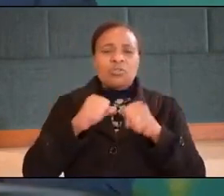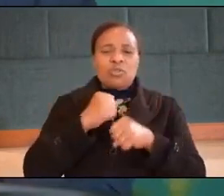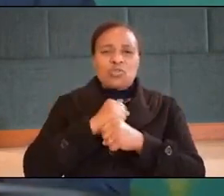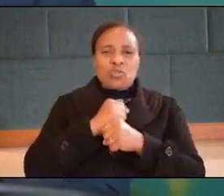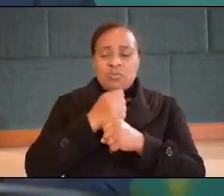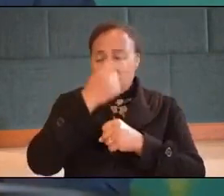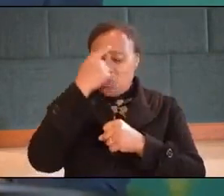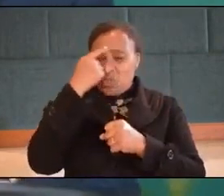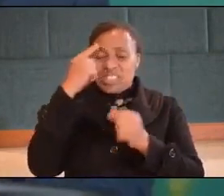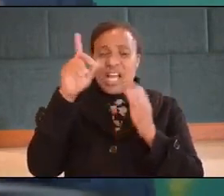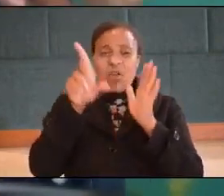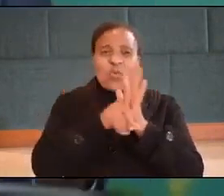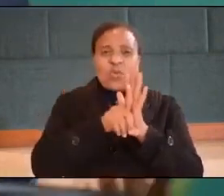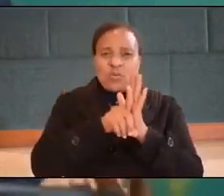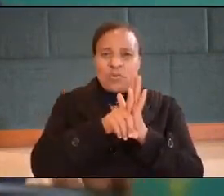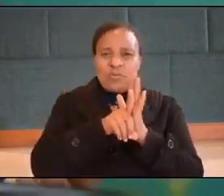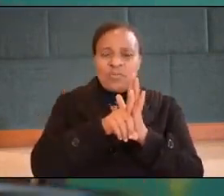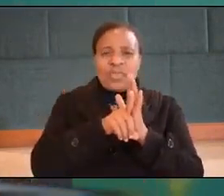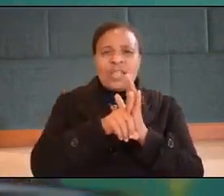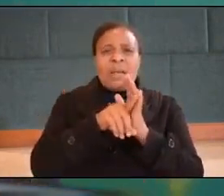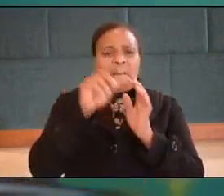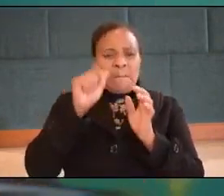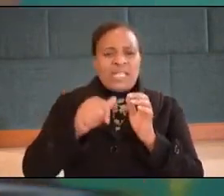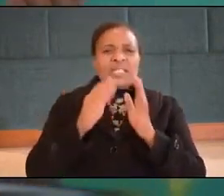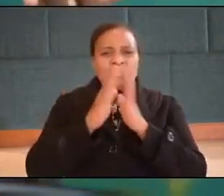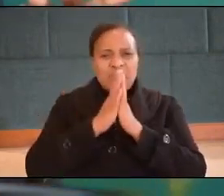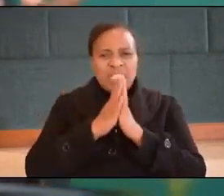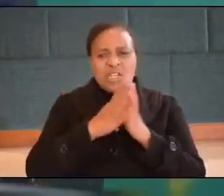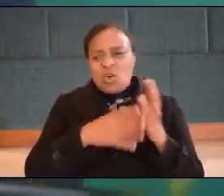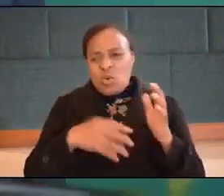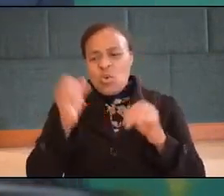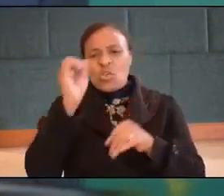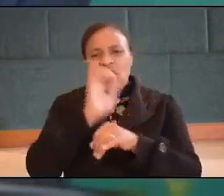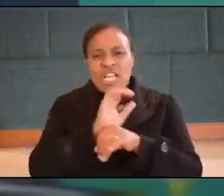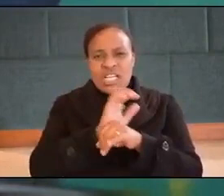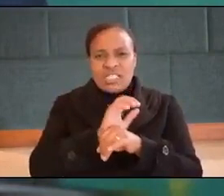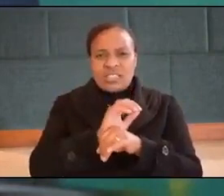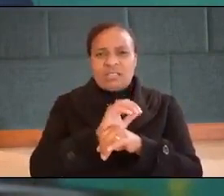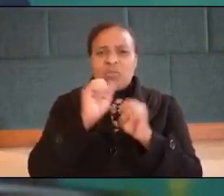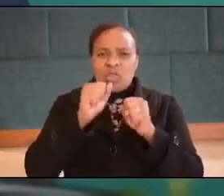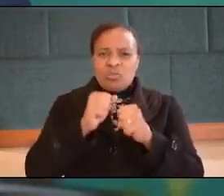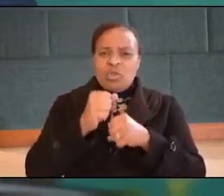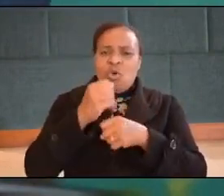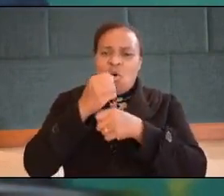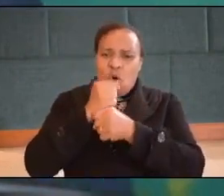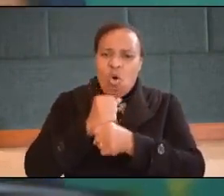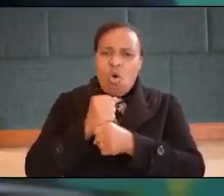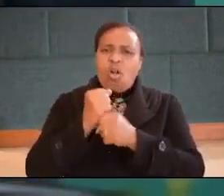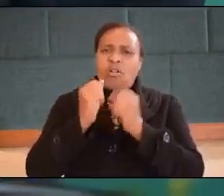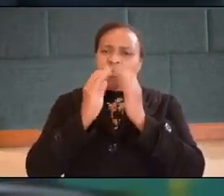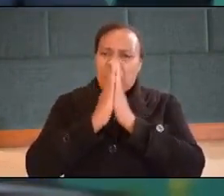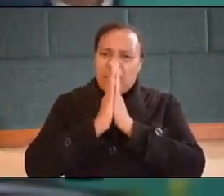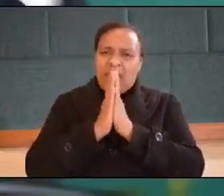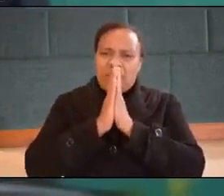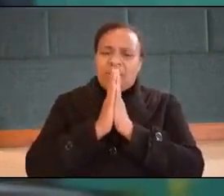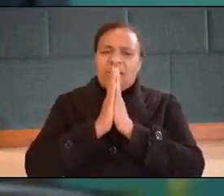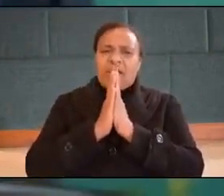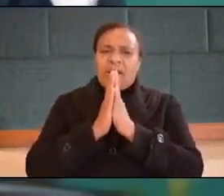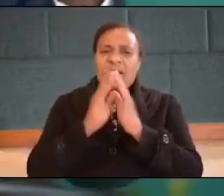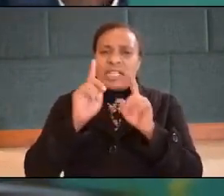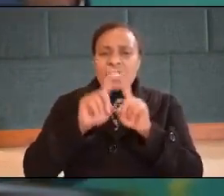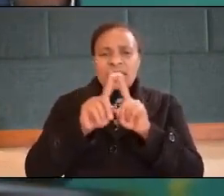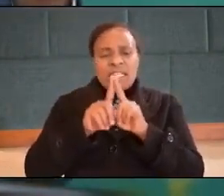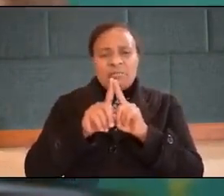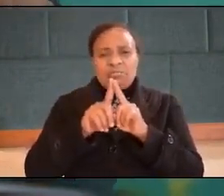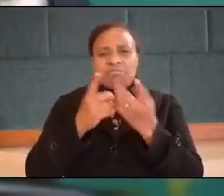obligation i'm required to pray i'm required to go to church i'm required to hold devotions i'm required to it's just an